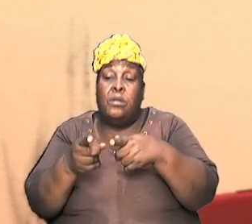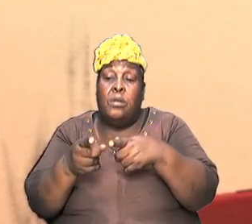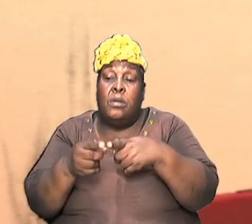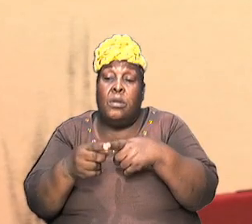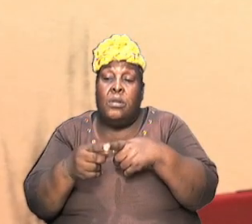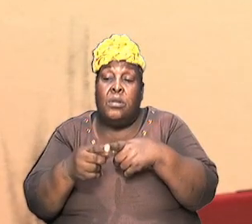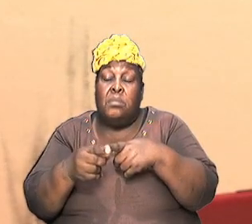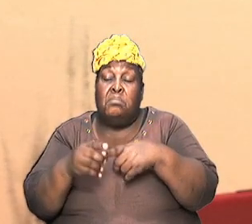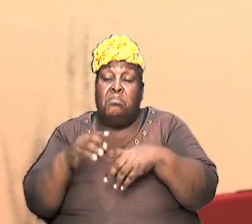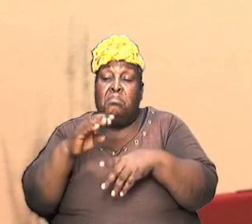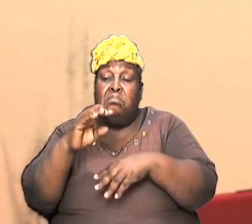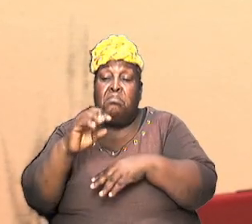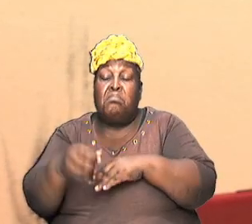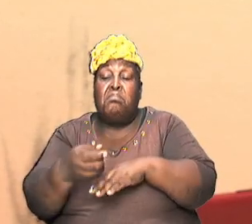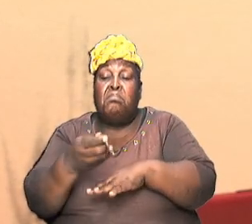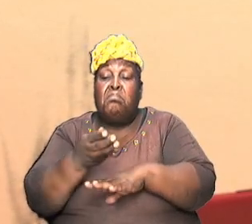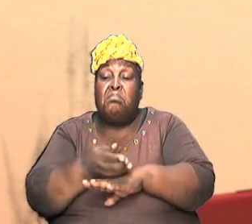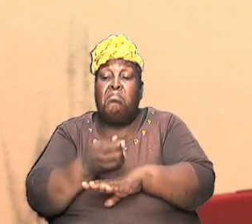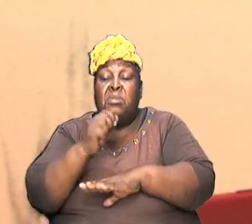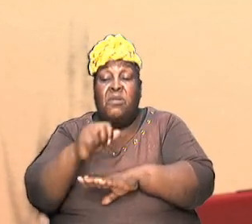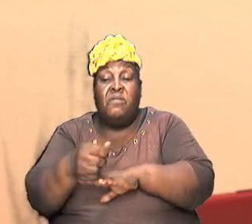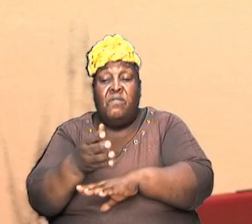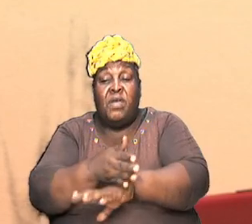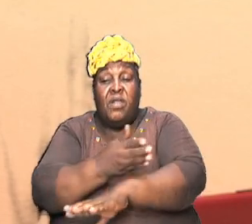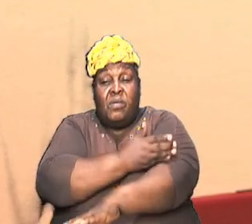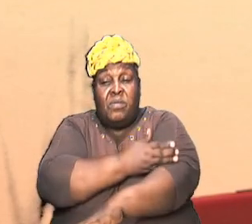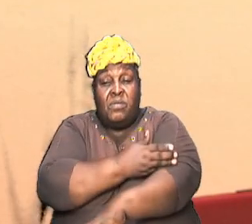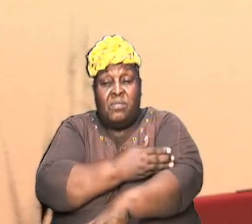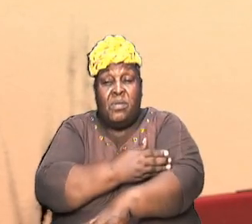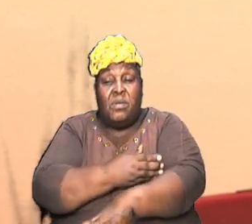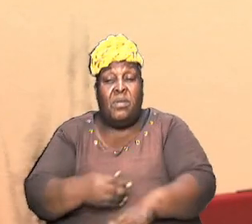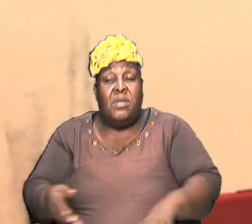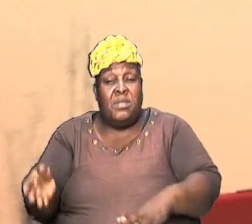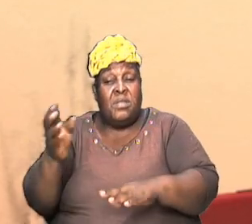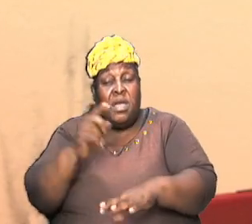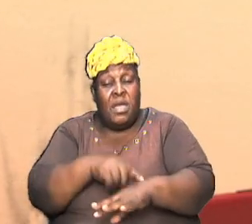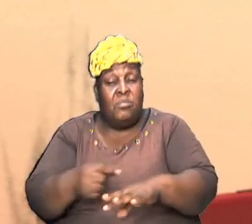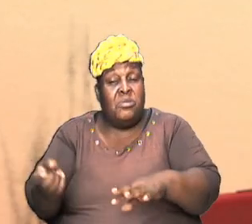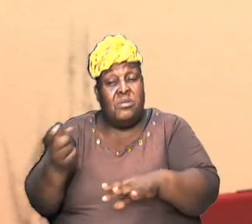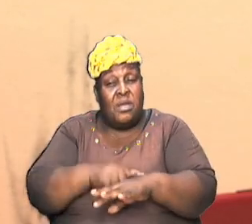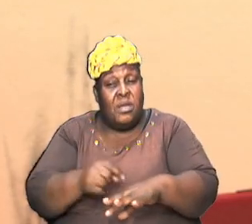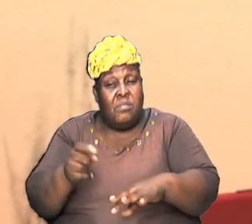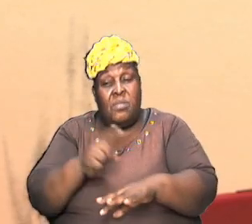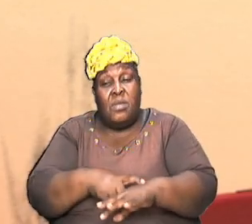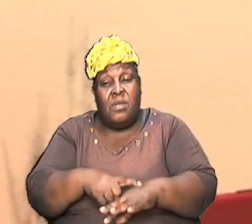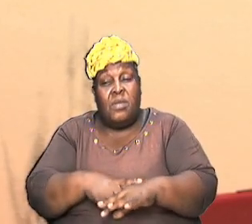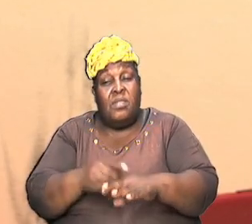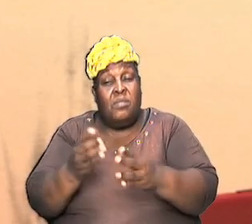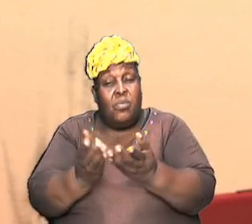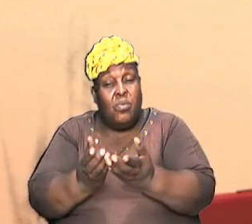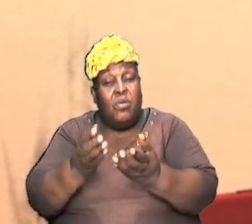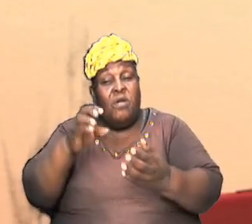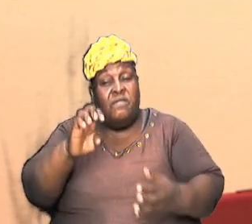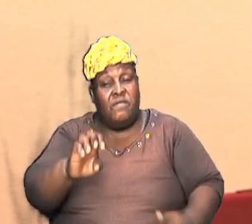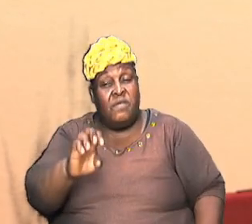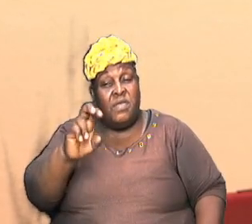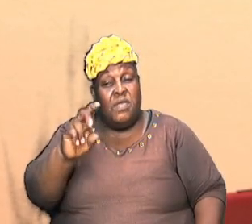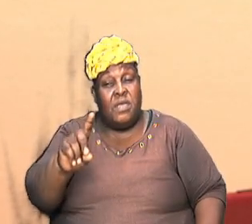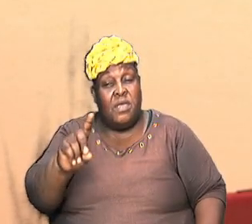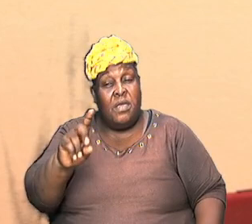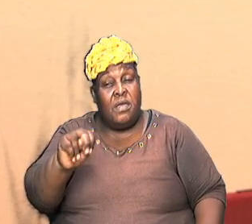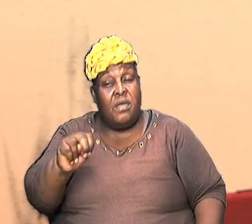this over time because the book of Enoch tells us that he sat for long